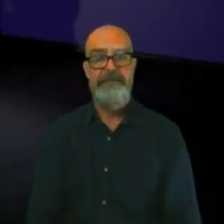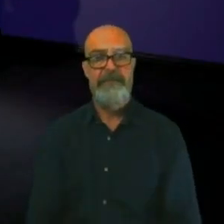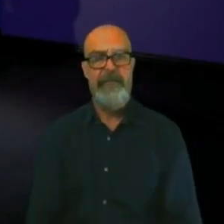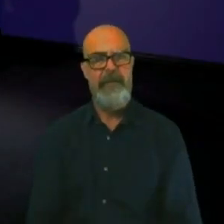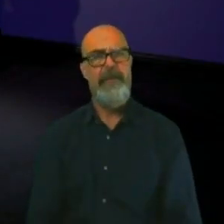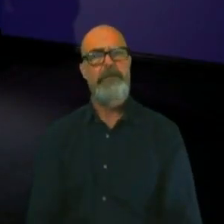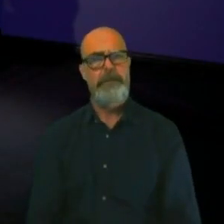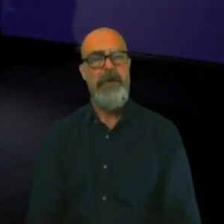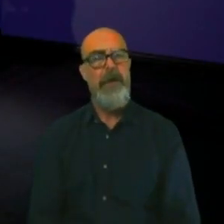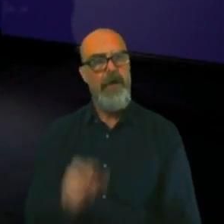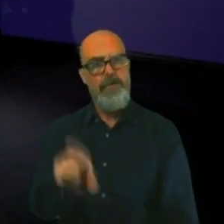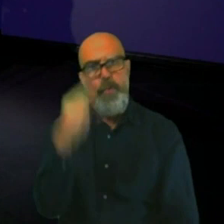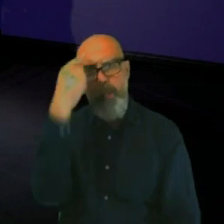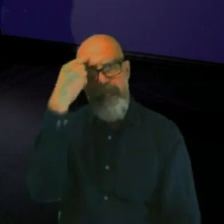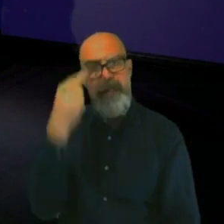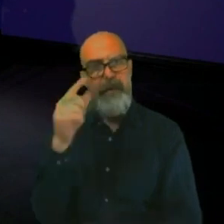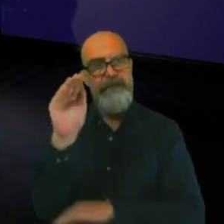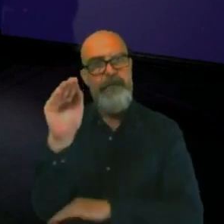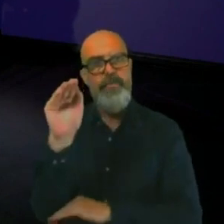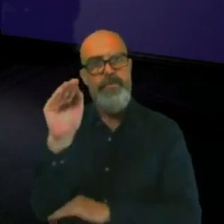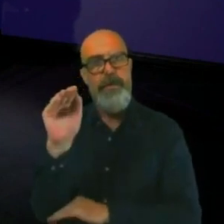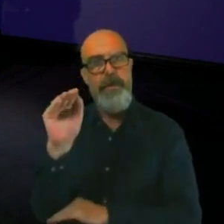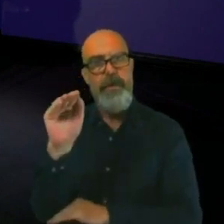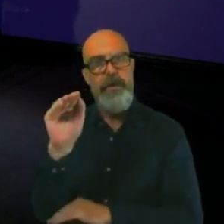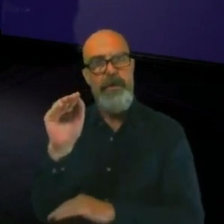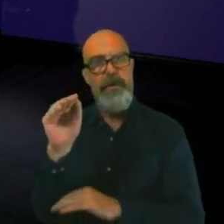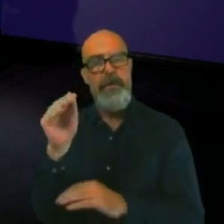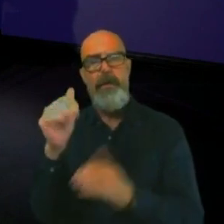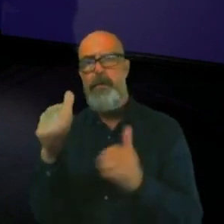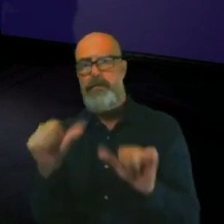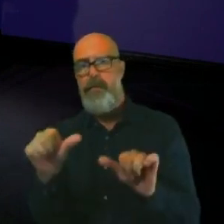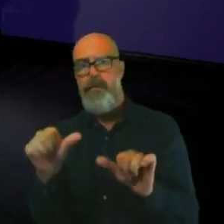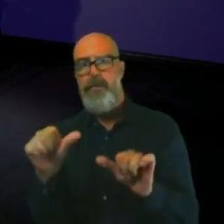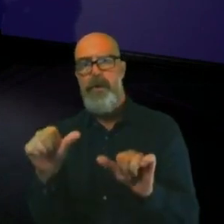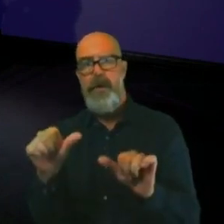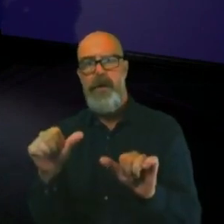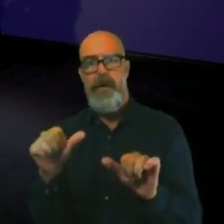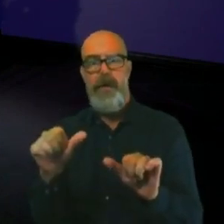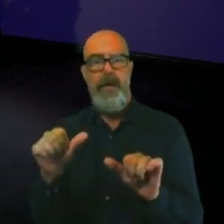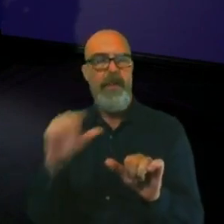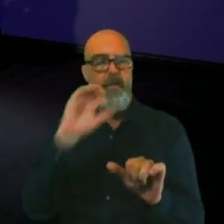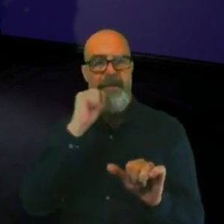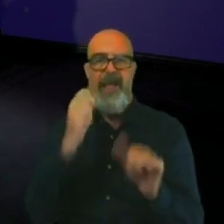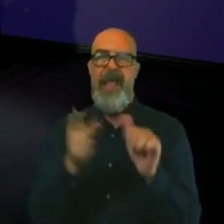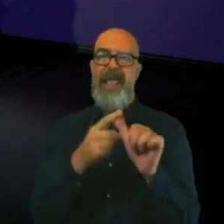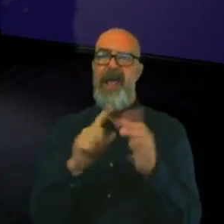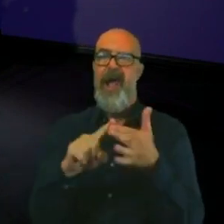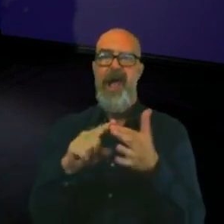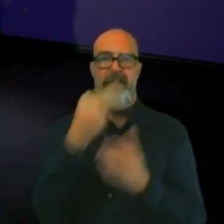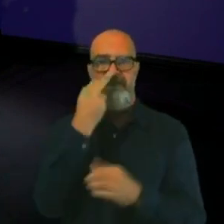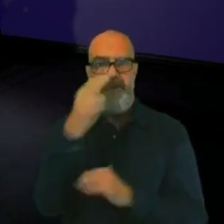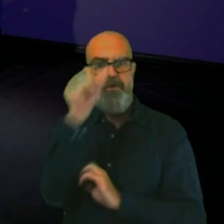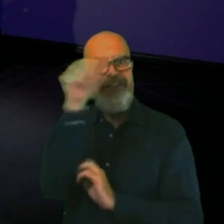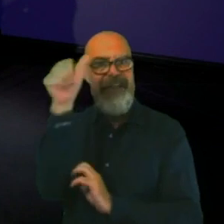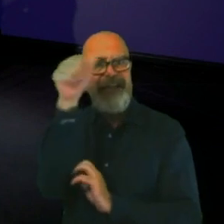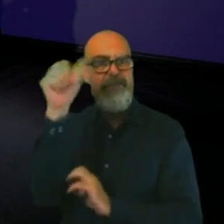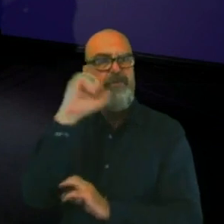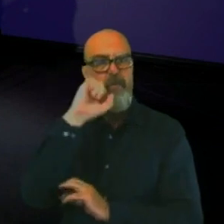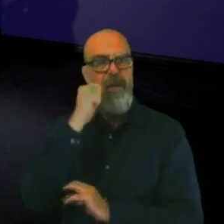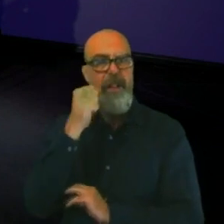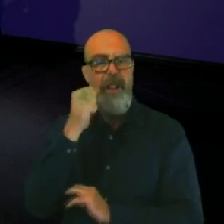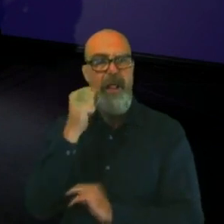in the future, eventually, AI will eventually be able to have independent thought?